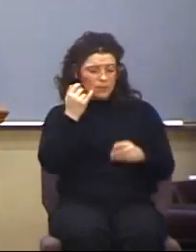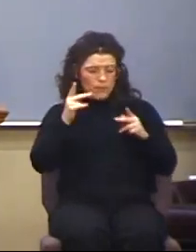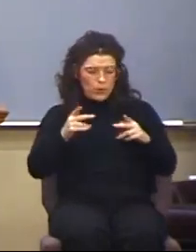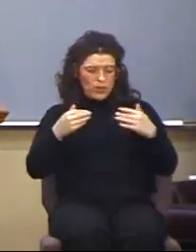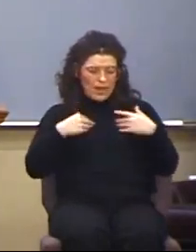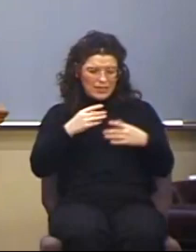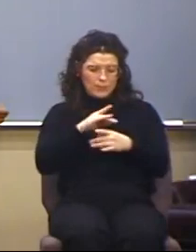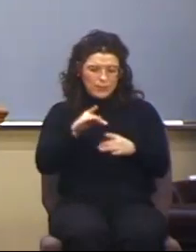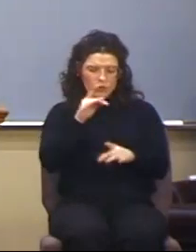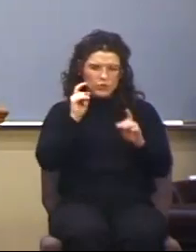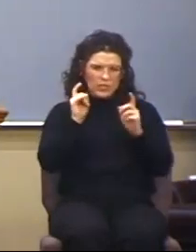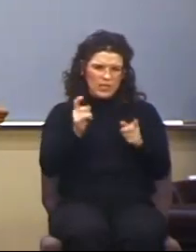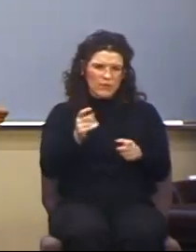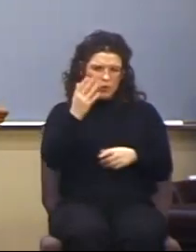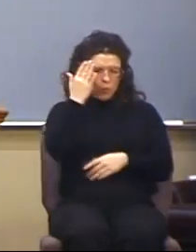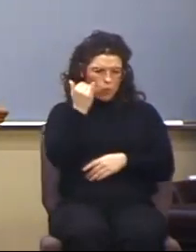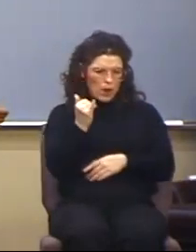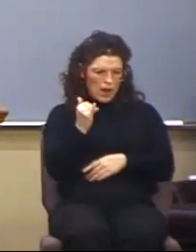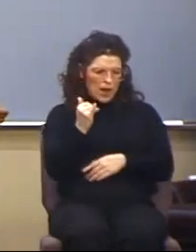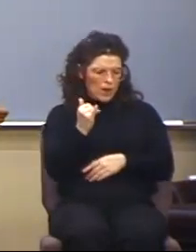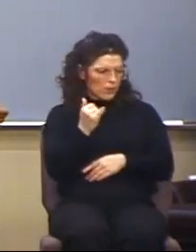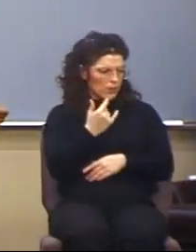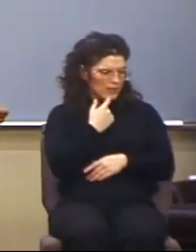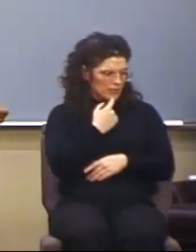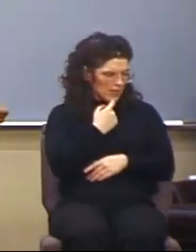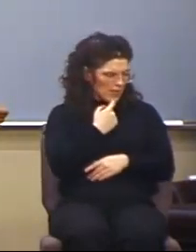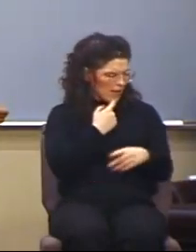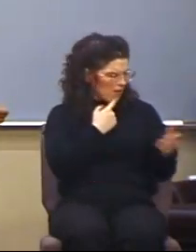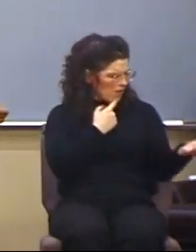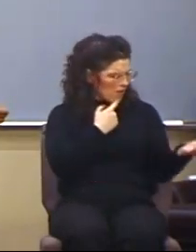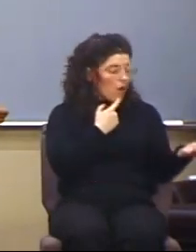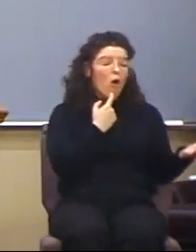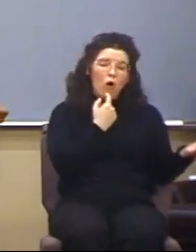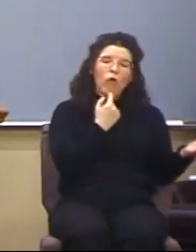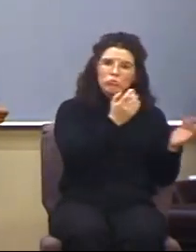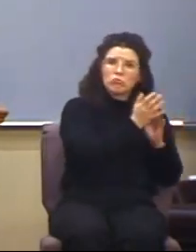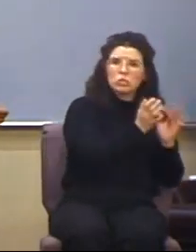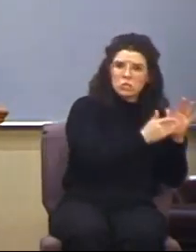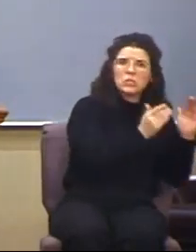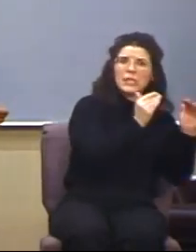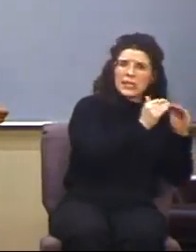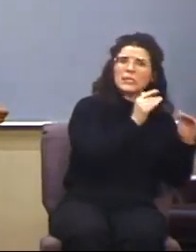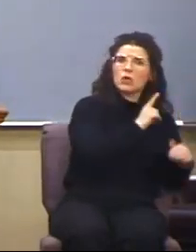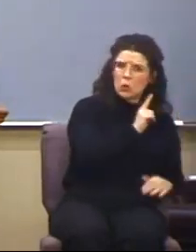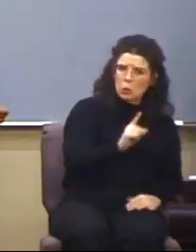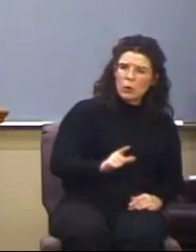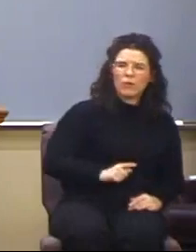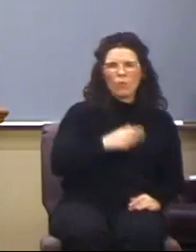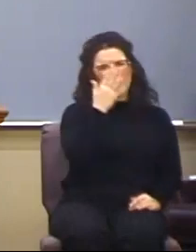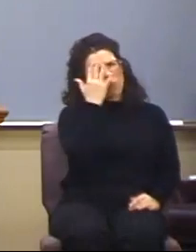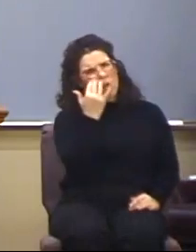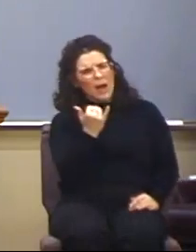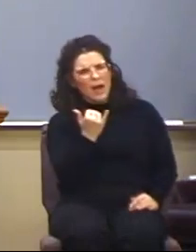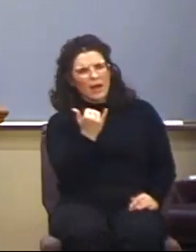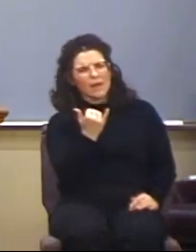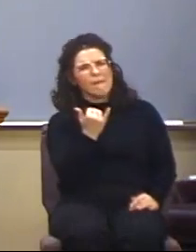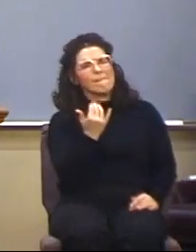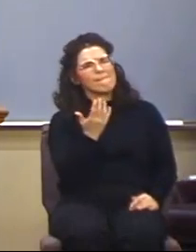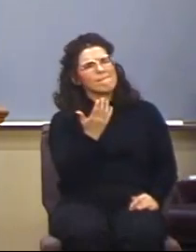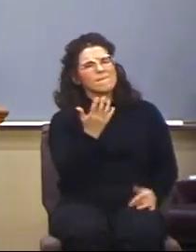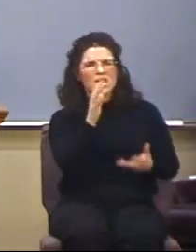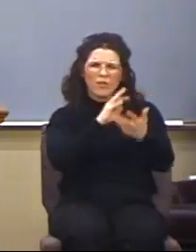call Jesus Lord? Well, if we sort of get a feel for,